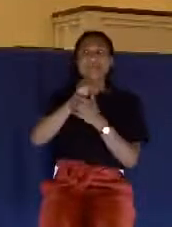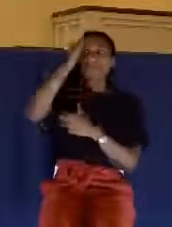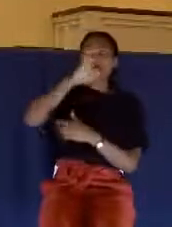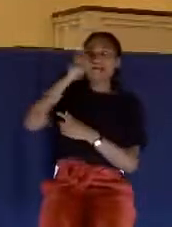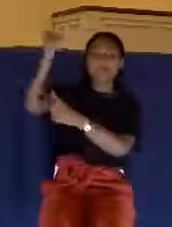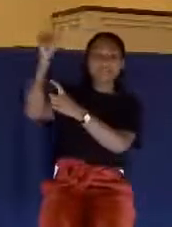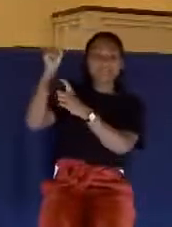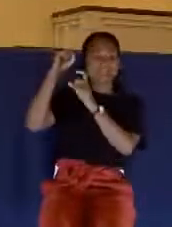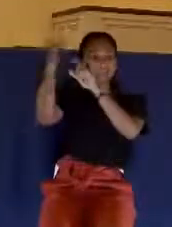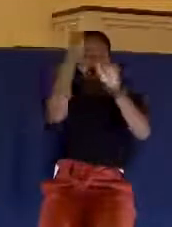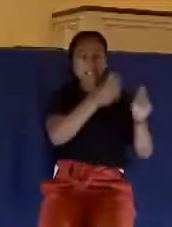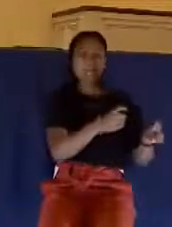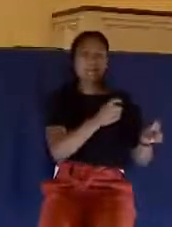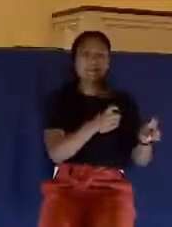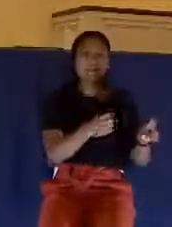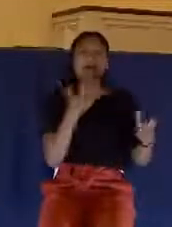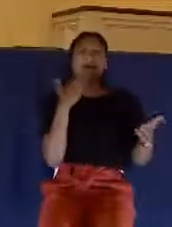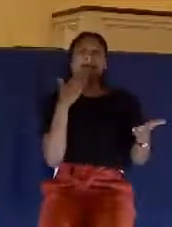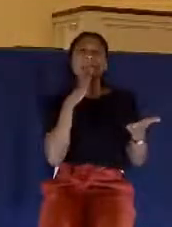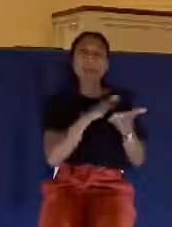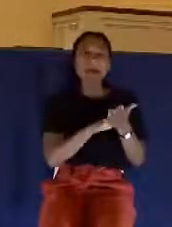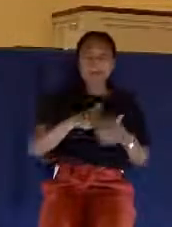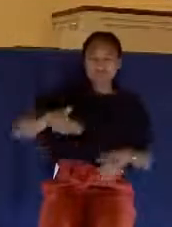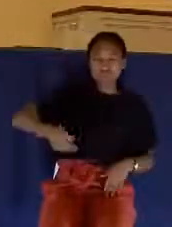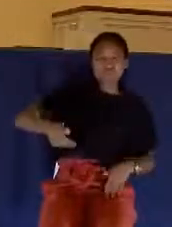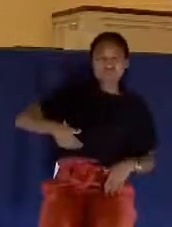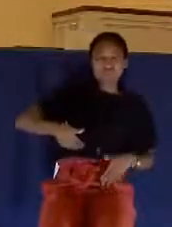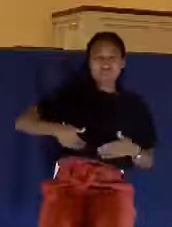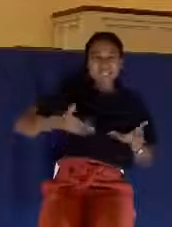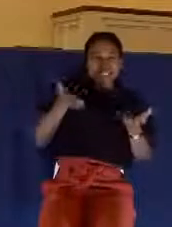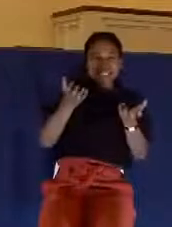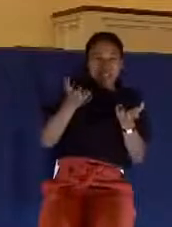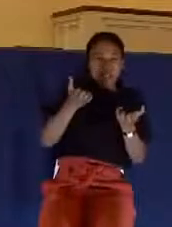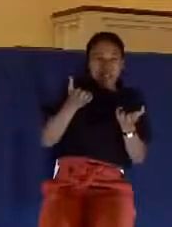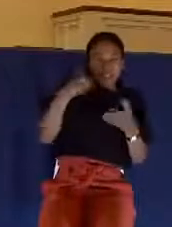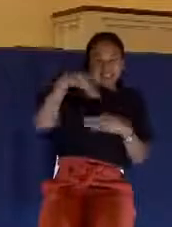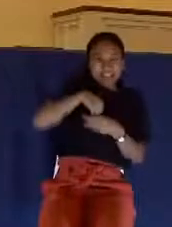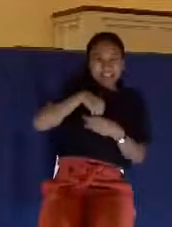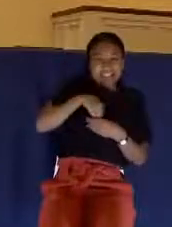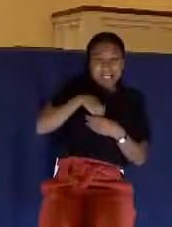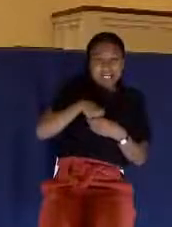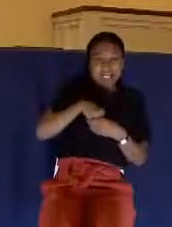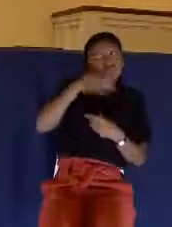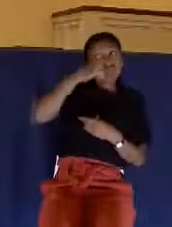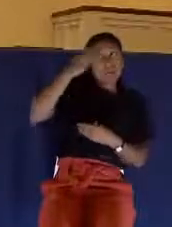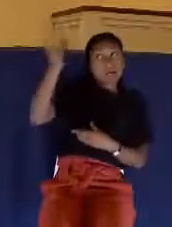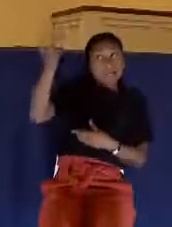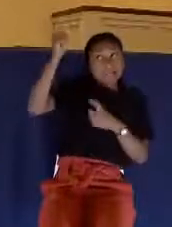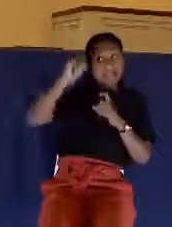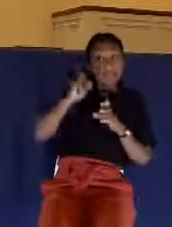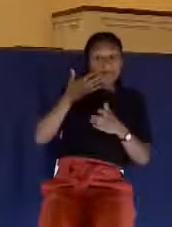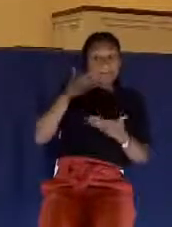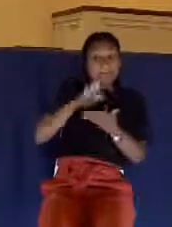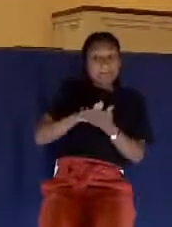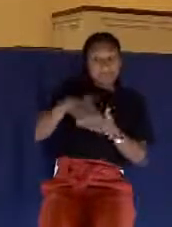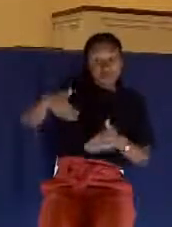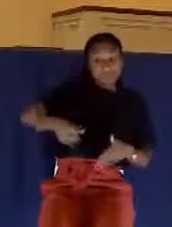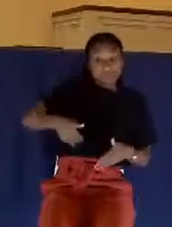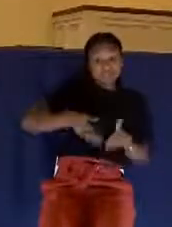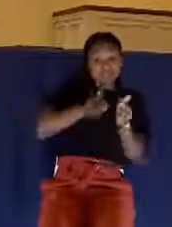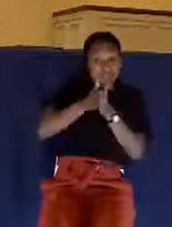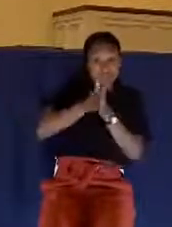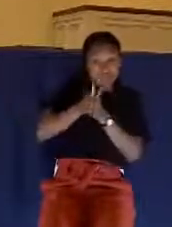that is, the evil impulse. And so since God gave them this somehow, indirectly, God was at least